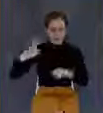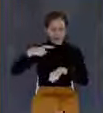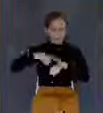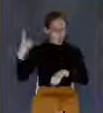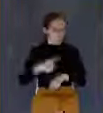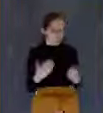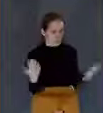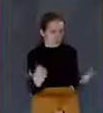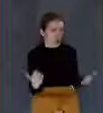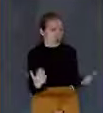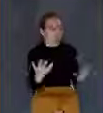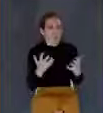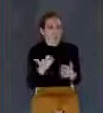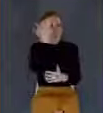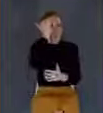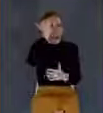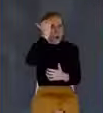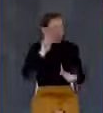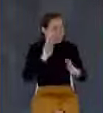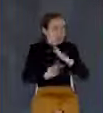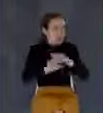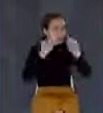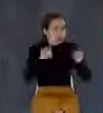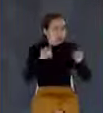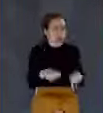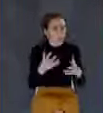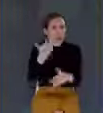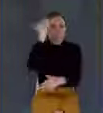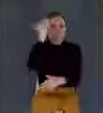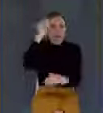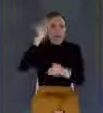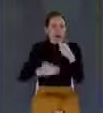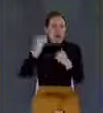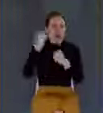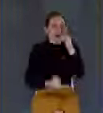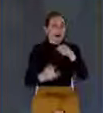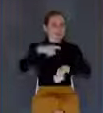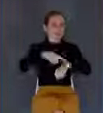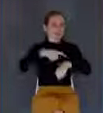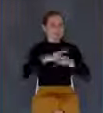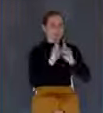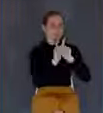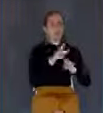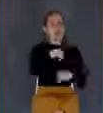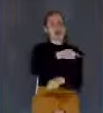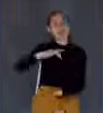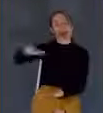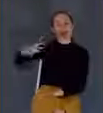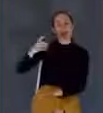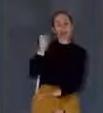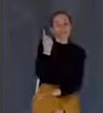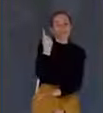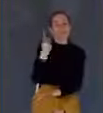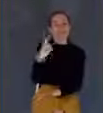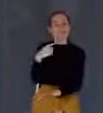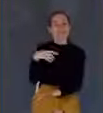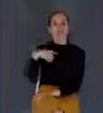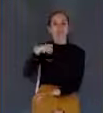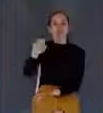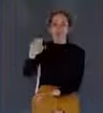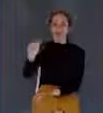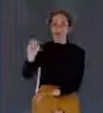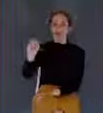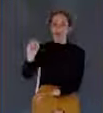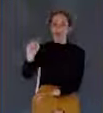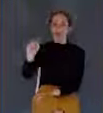They wanted to know about the end of the age. They had really a shallow understanding of eschatology. They wanted to know all the signs.